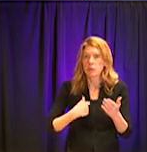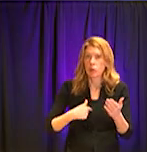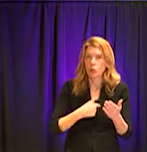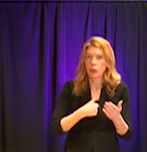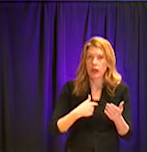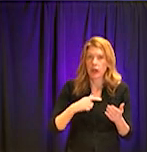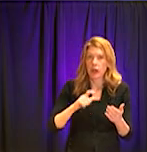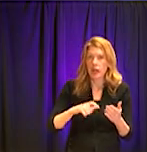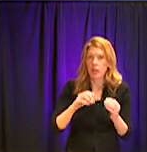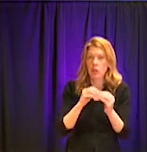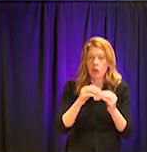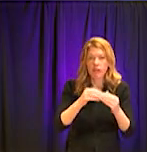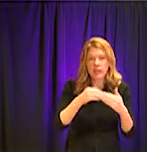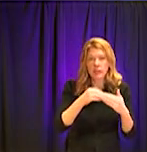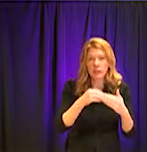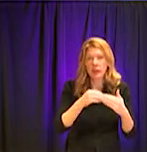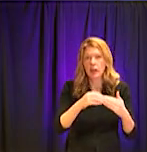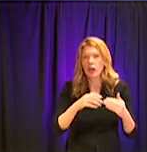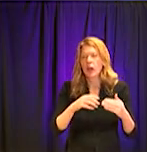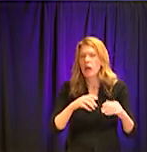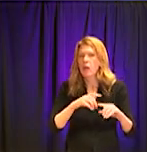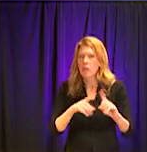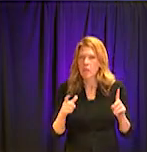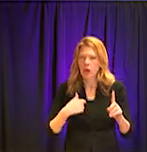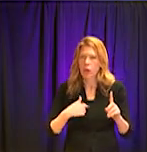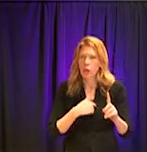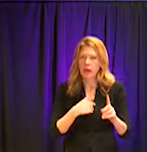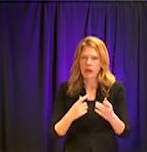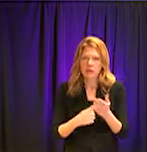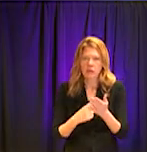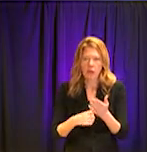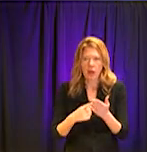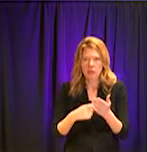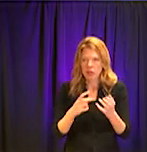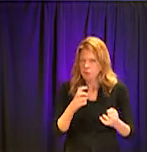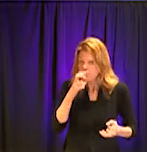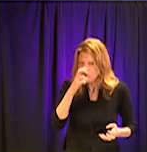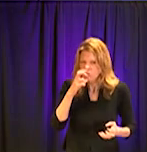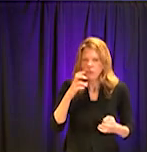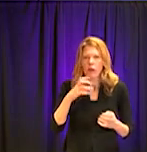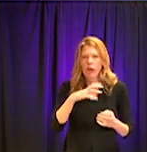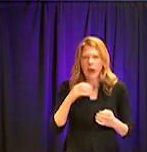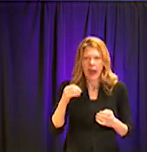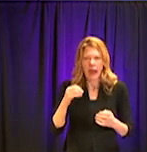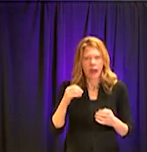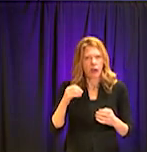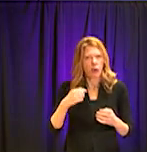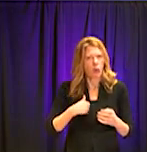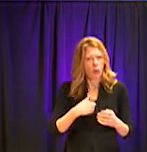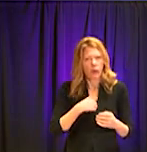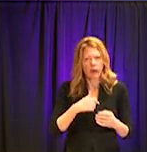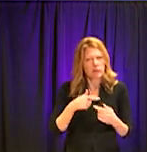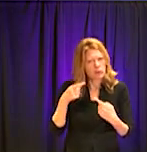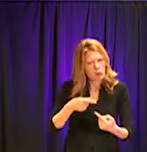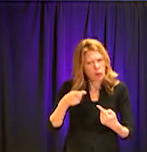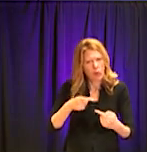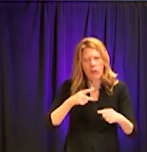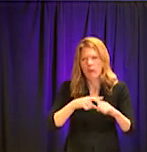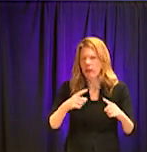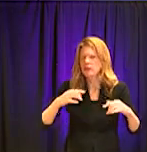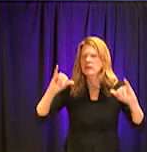that you face. And, uh, so we'll continue to evolve. Uh, we'll continue to learn.